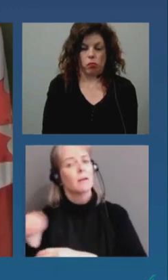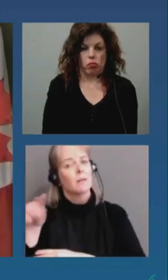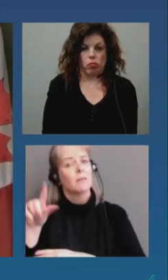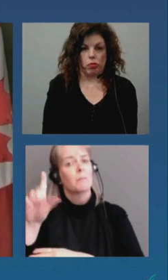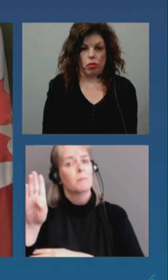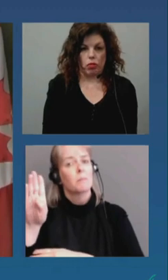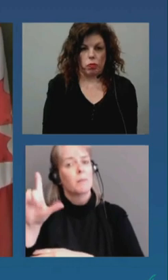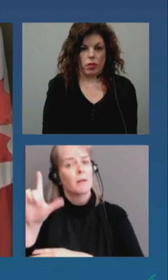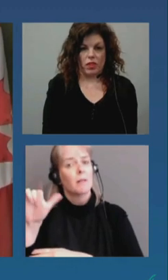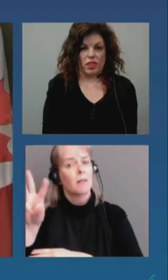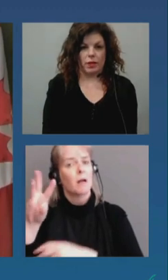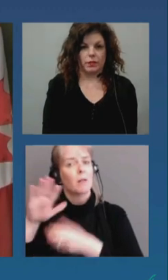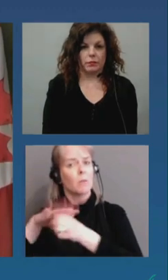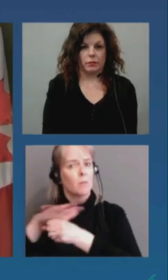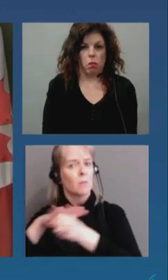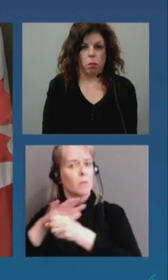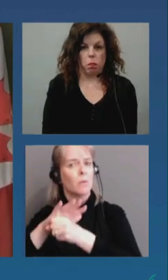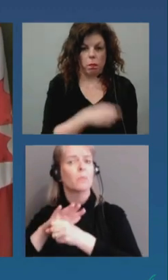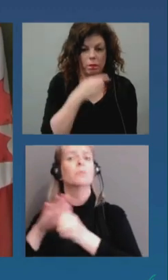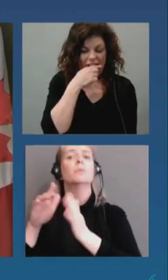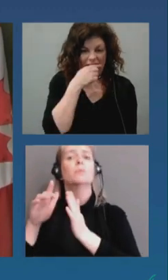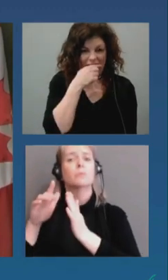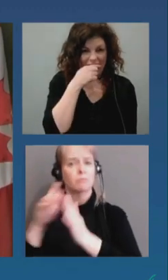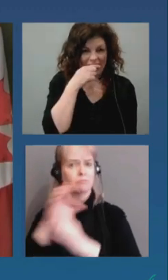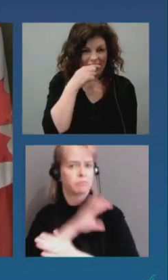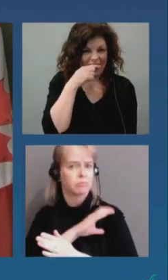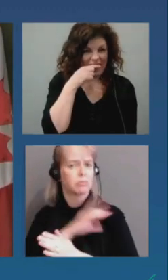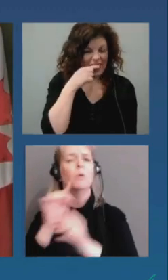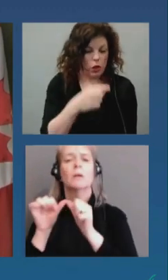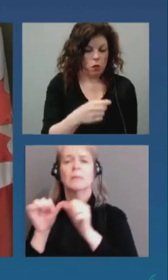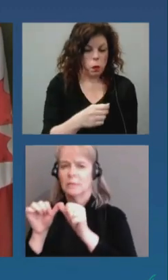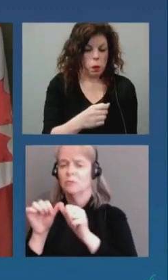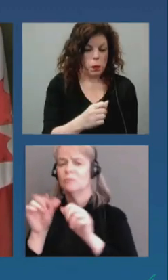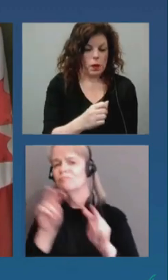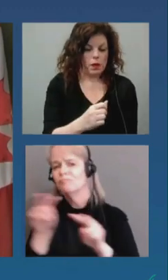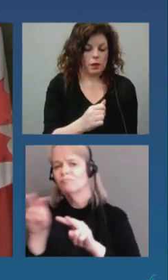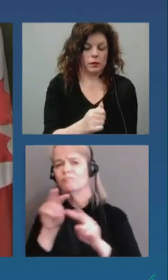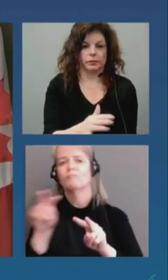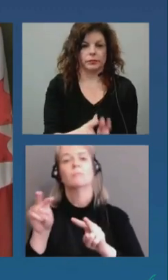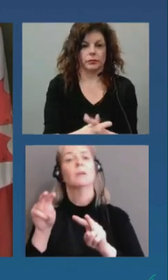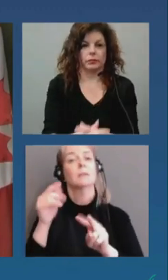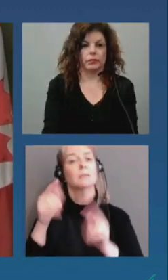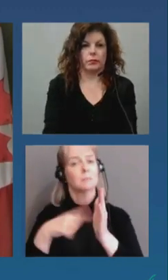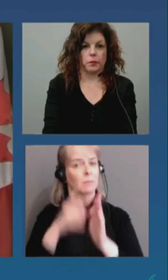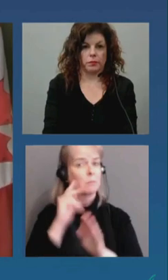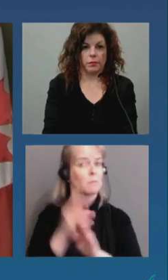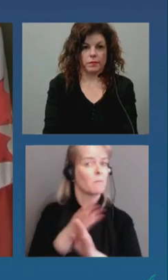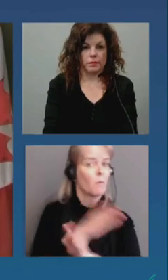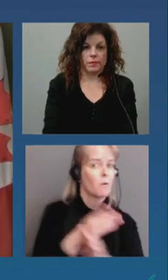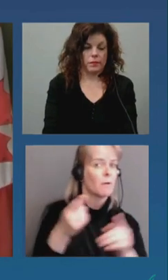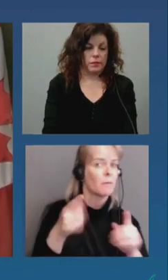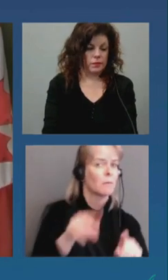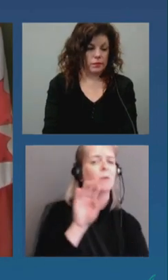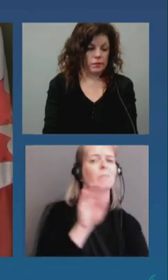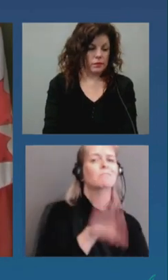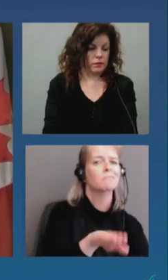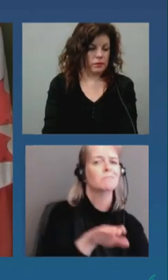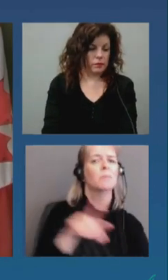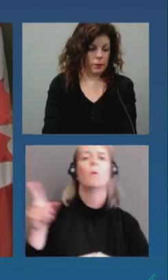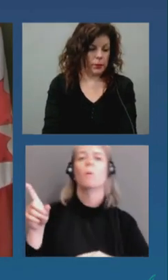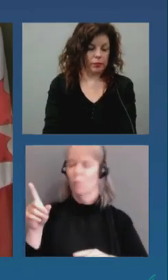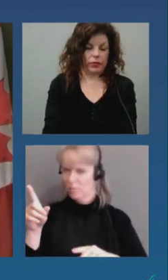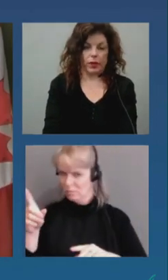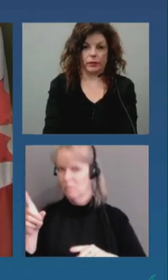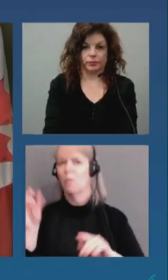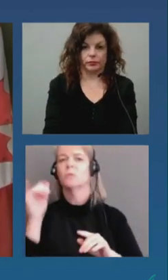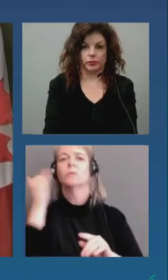to enforce the COVID related regulations on both a proactive and complaint basis enforcement will continue to focus on non